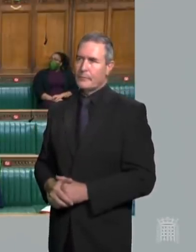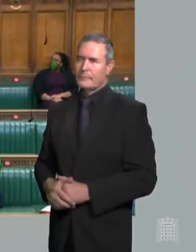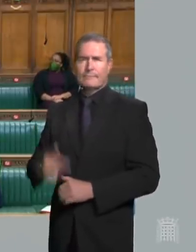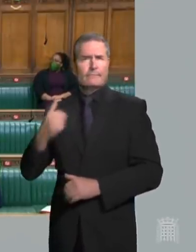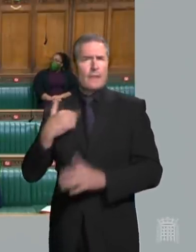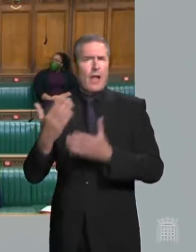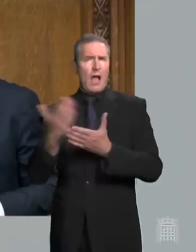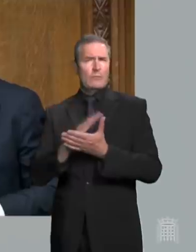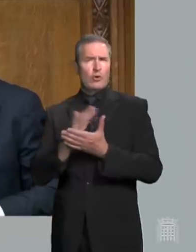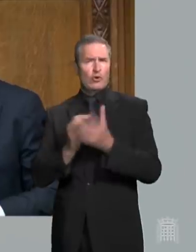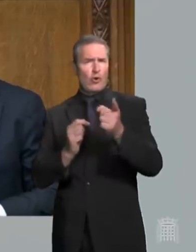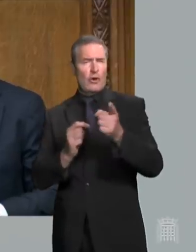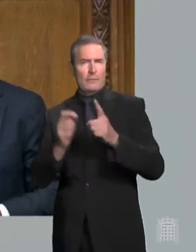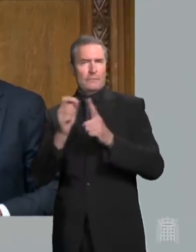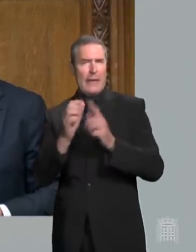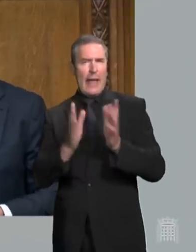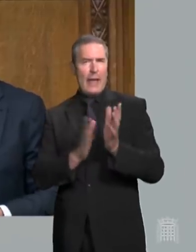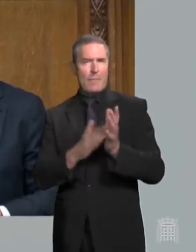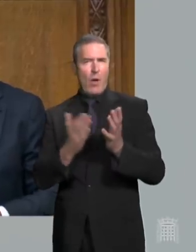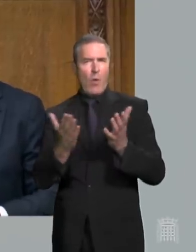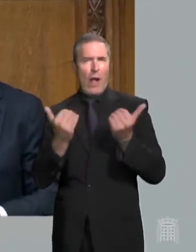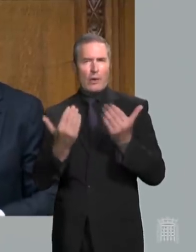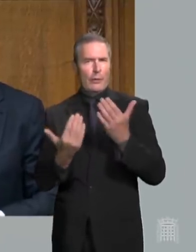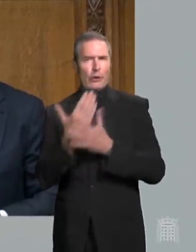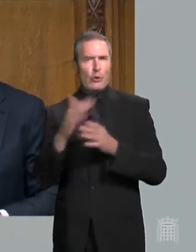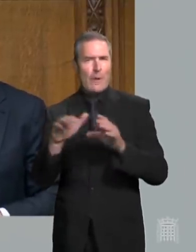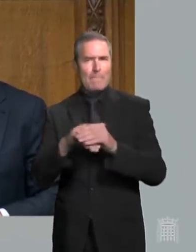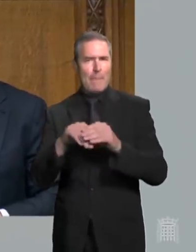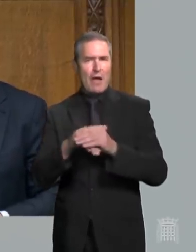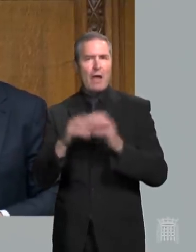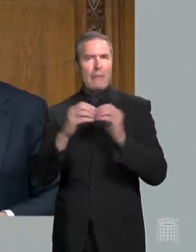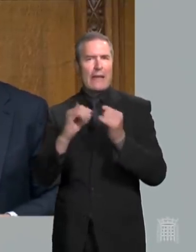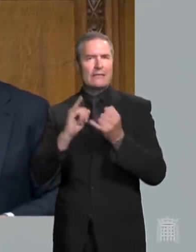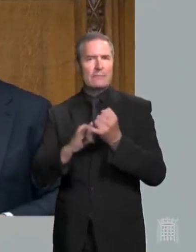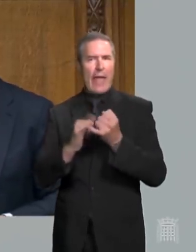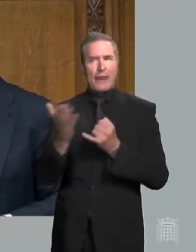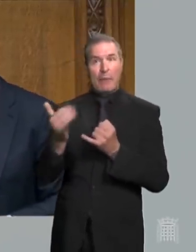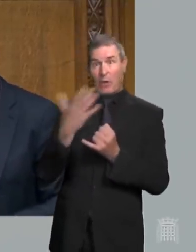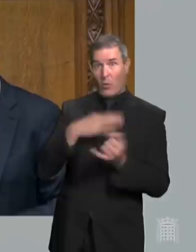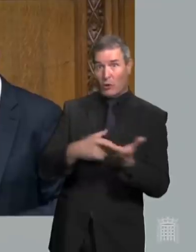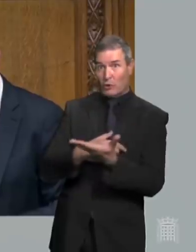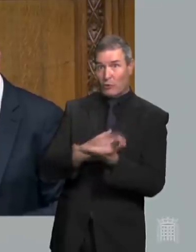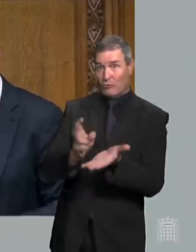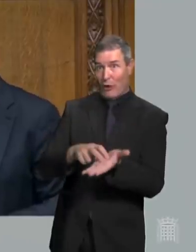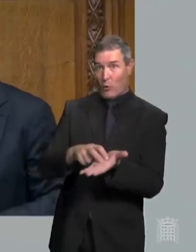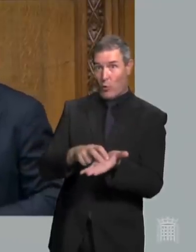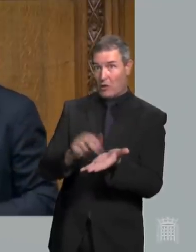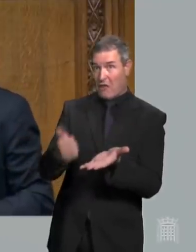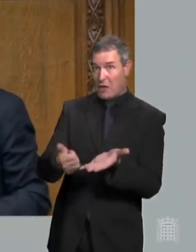the Prime Minister actually welcomed the new member the honourable member for back in spend but perhaps we want to correct the record afterwards